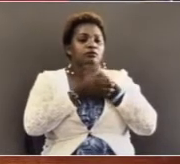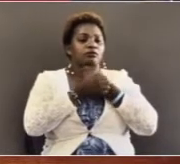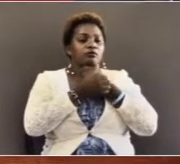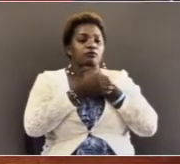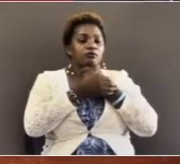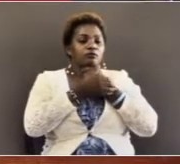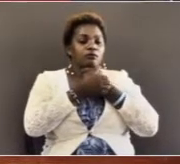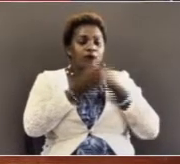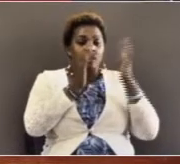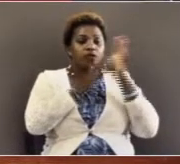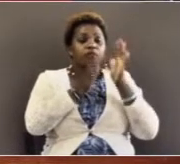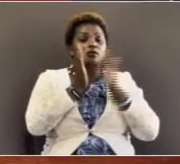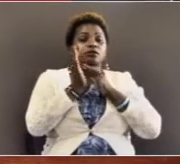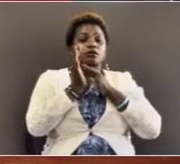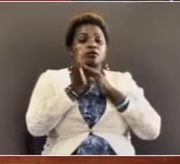Jesus